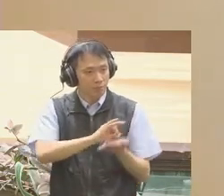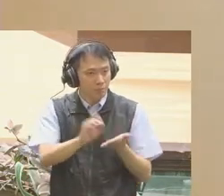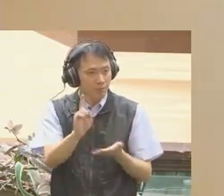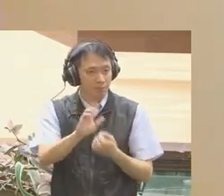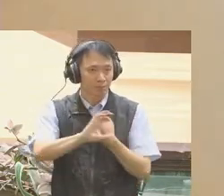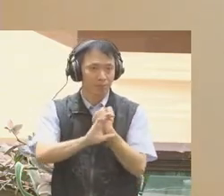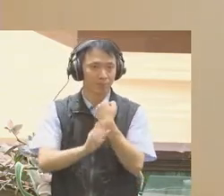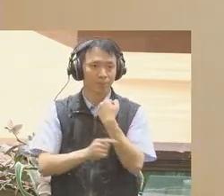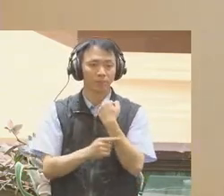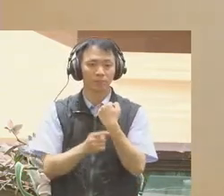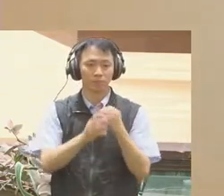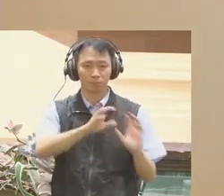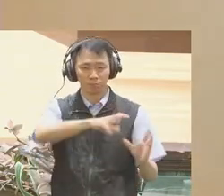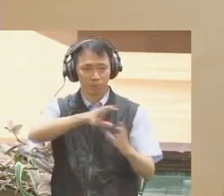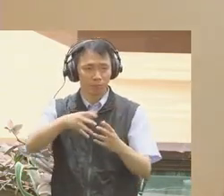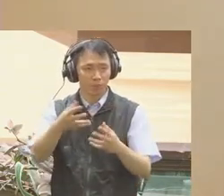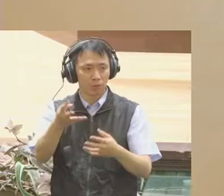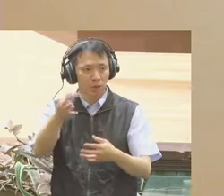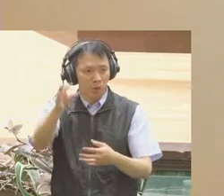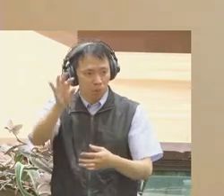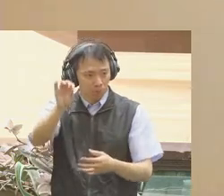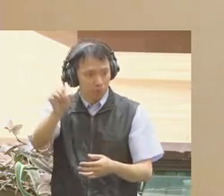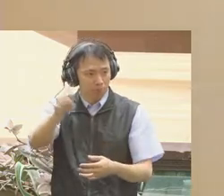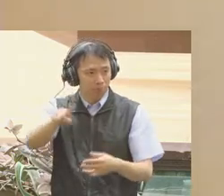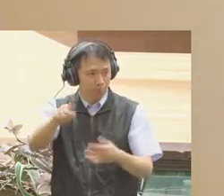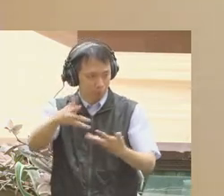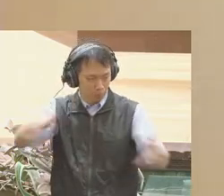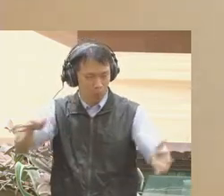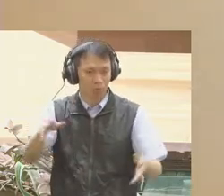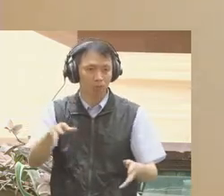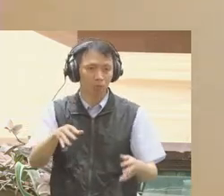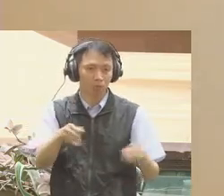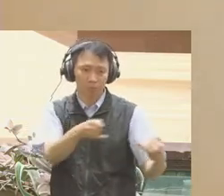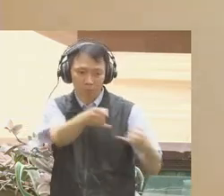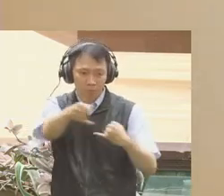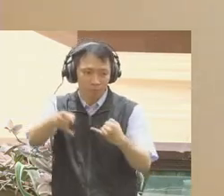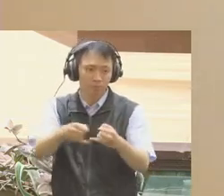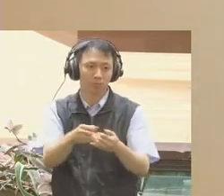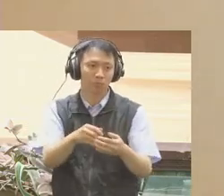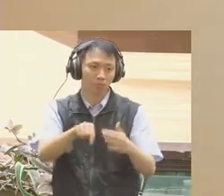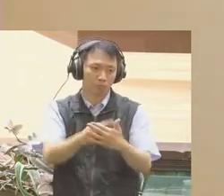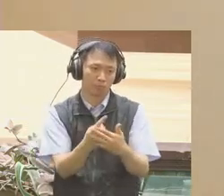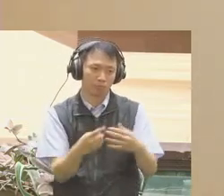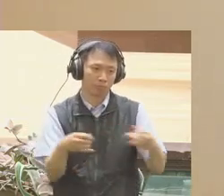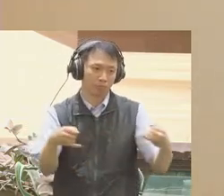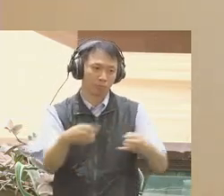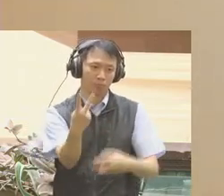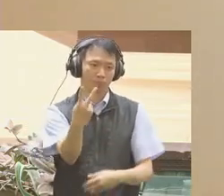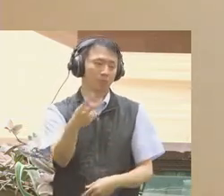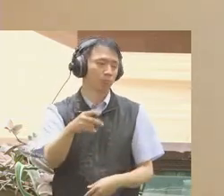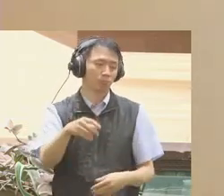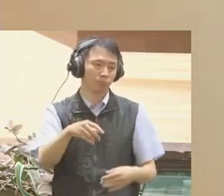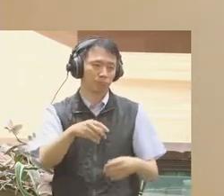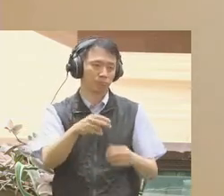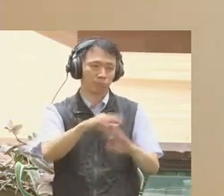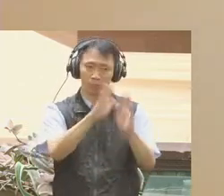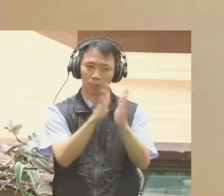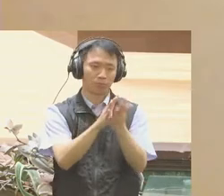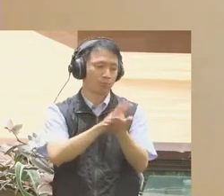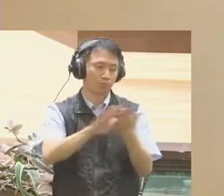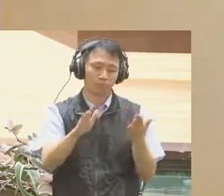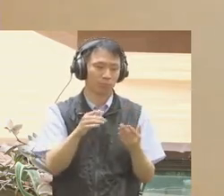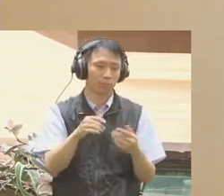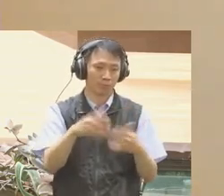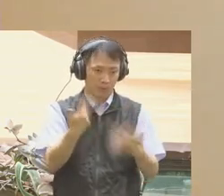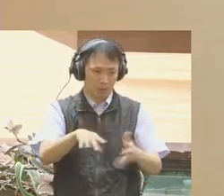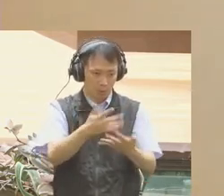the media focus on during election cycles. Elections and referendums severely constrain the information that populations are able